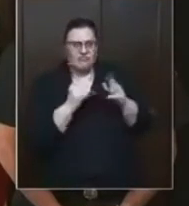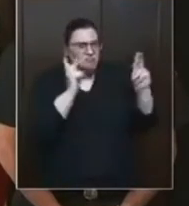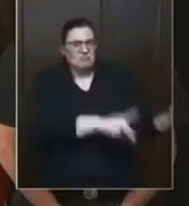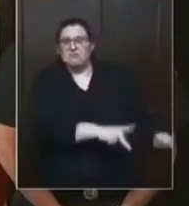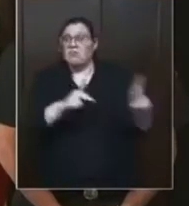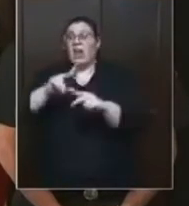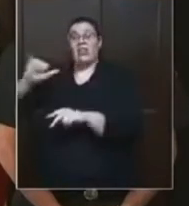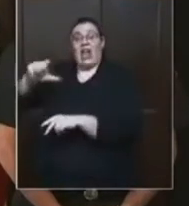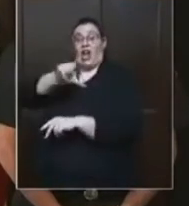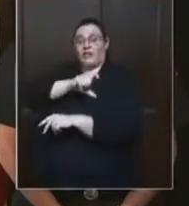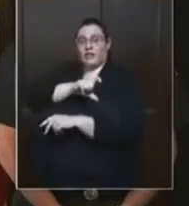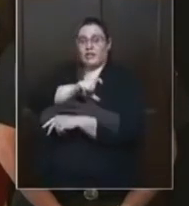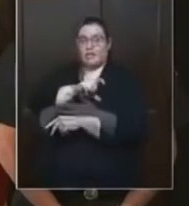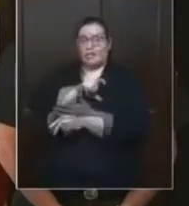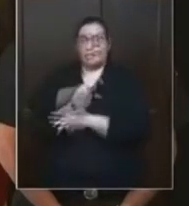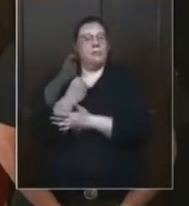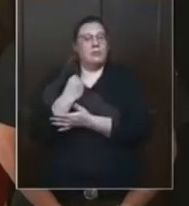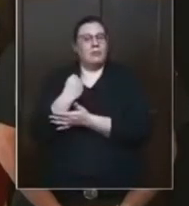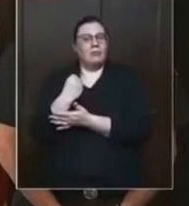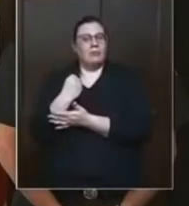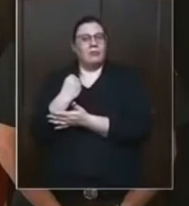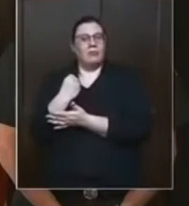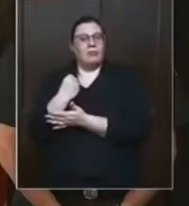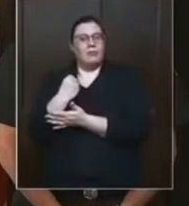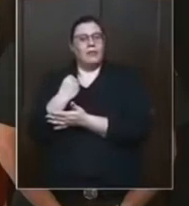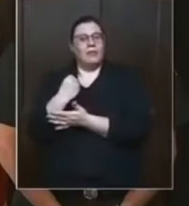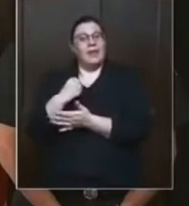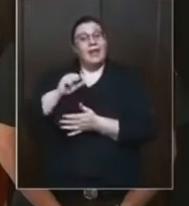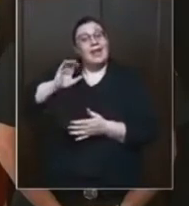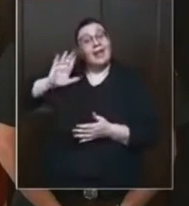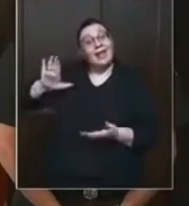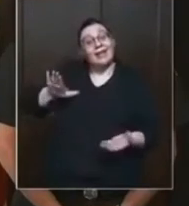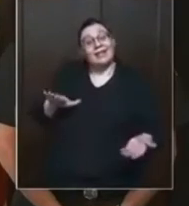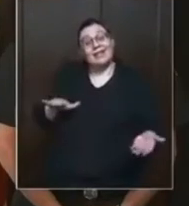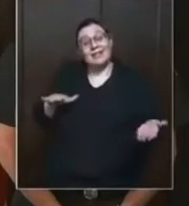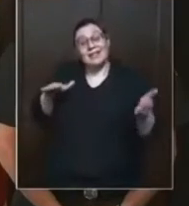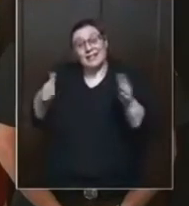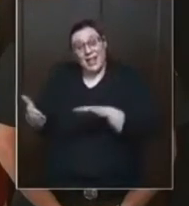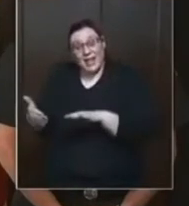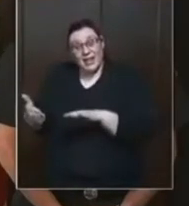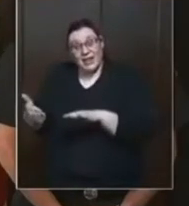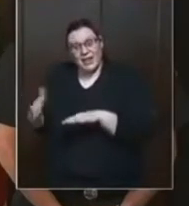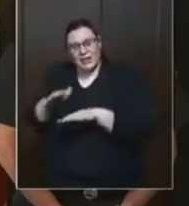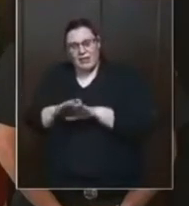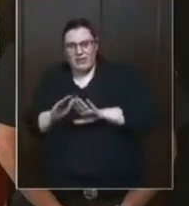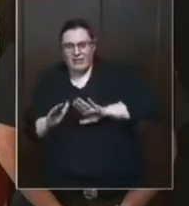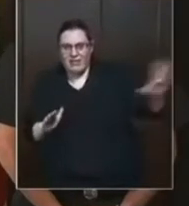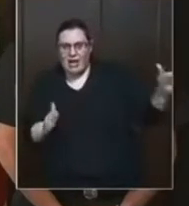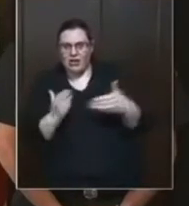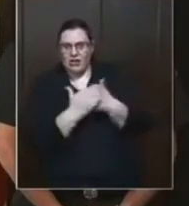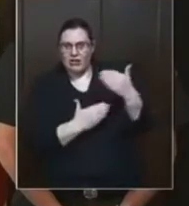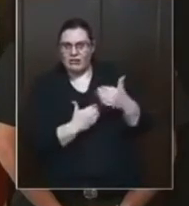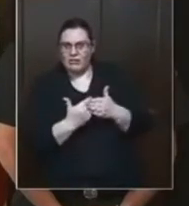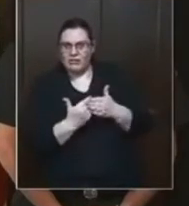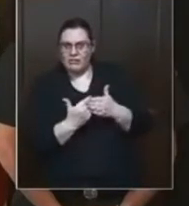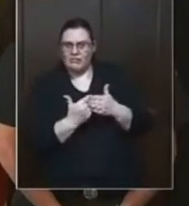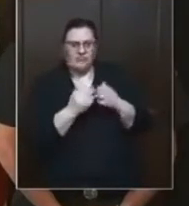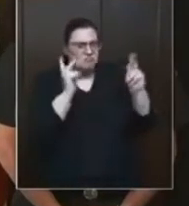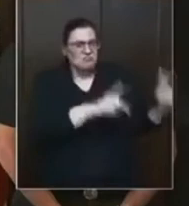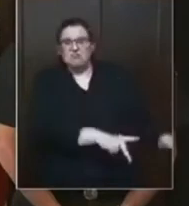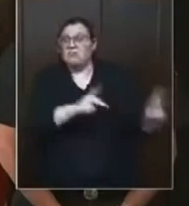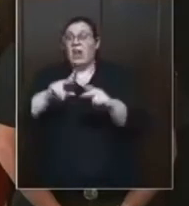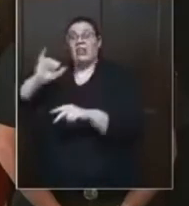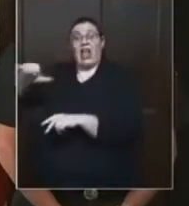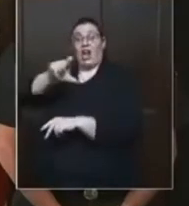to us, you gonna drink it up, fool. So, gonna fill up your coffee mug and you gonna drink up destruction.